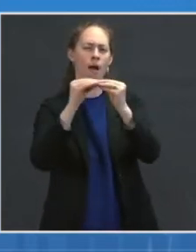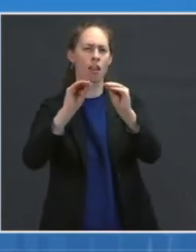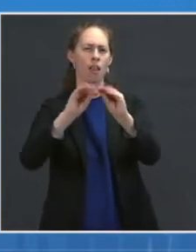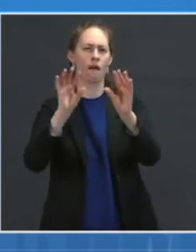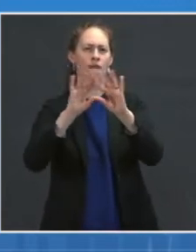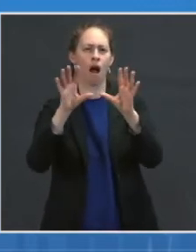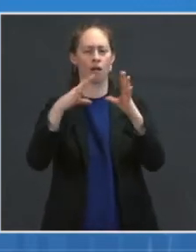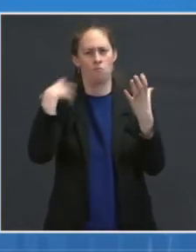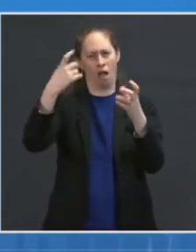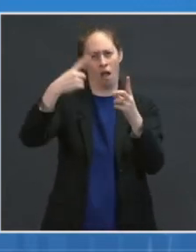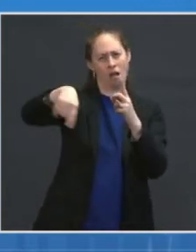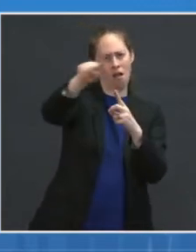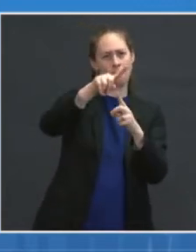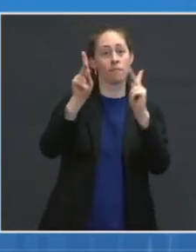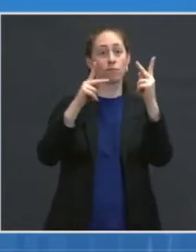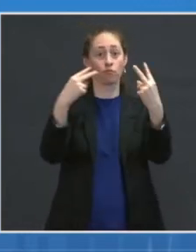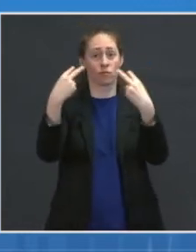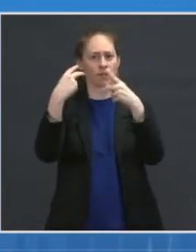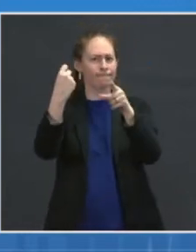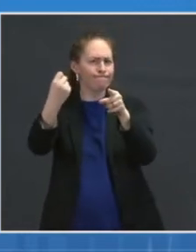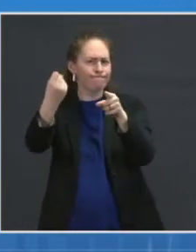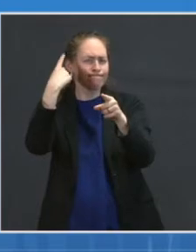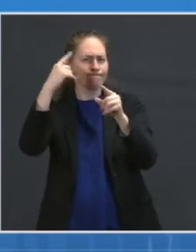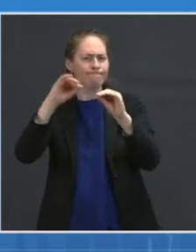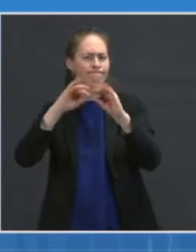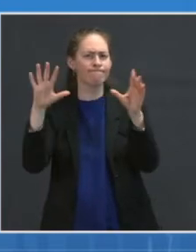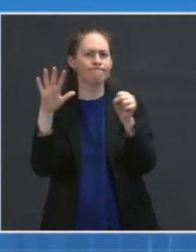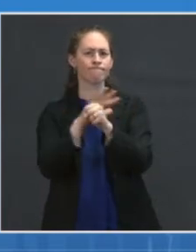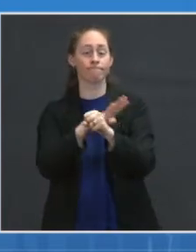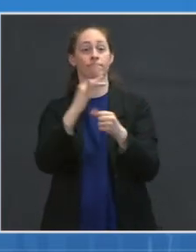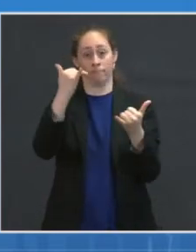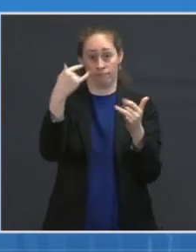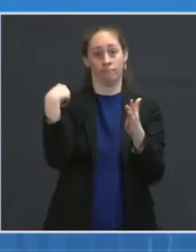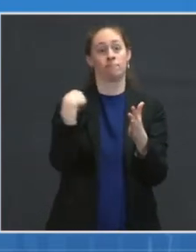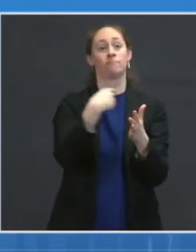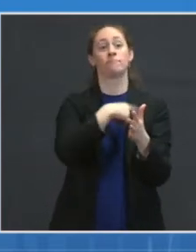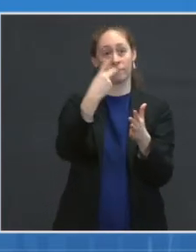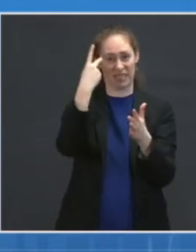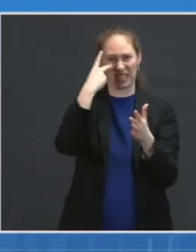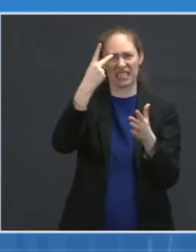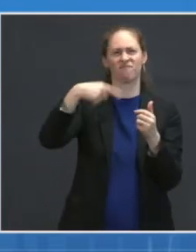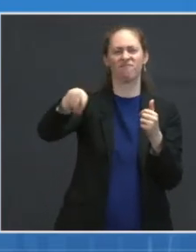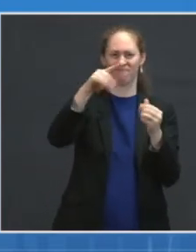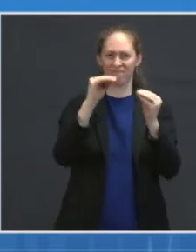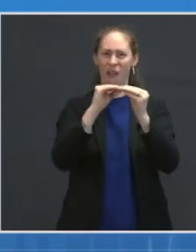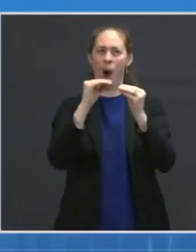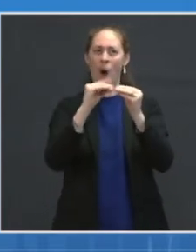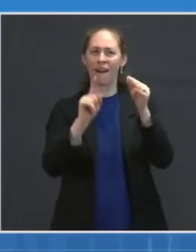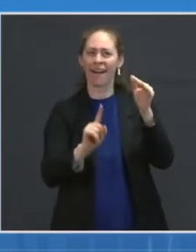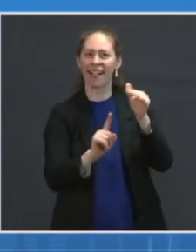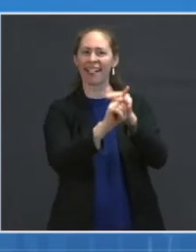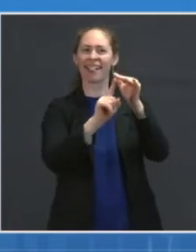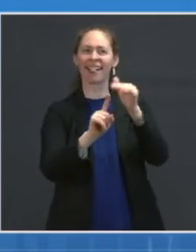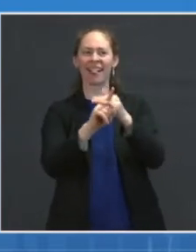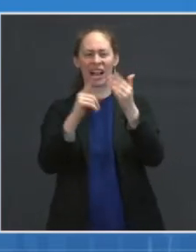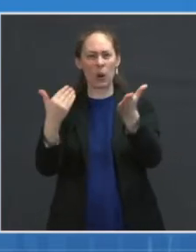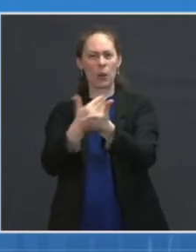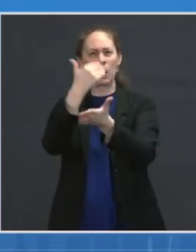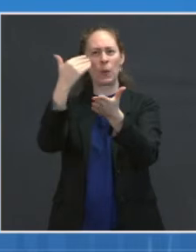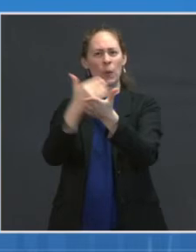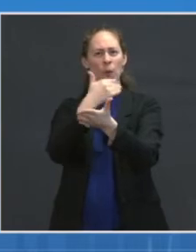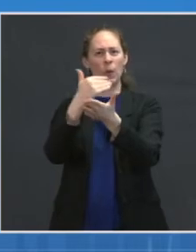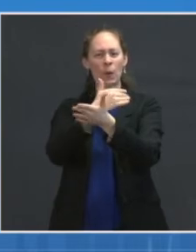if we do see more of the variant present in this country, do you feel better